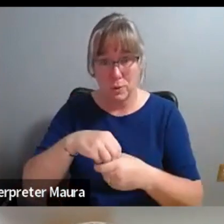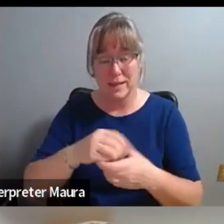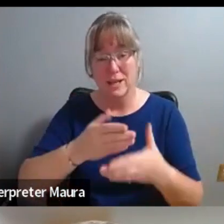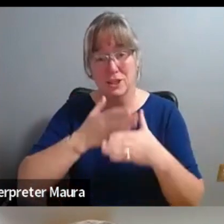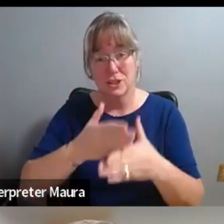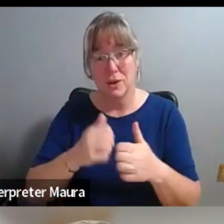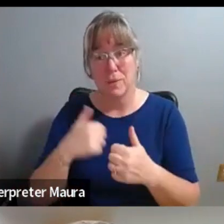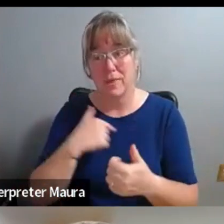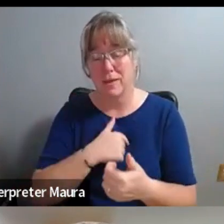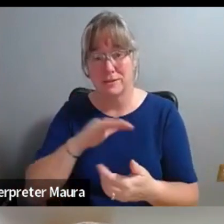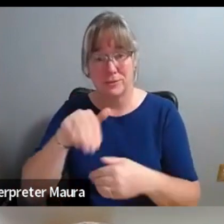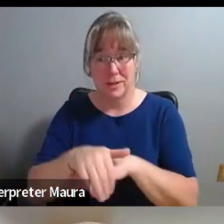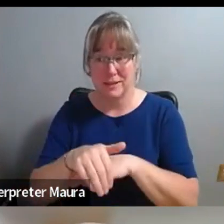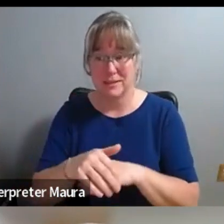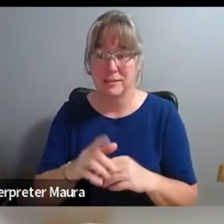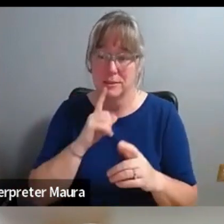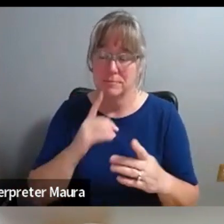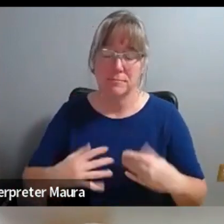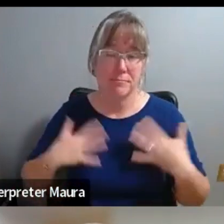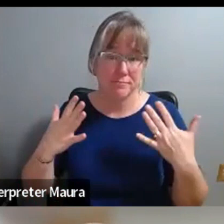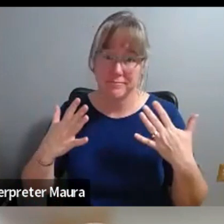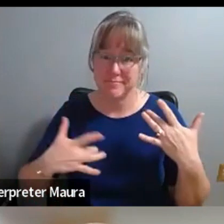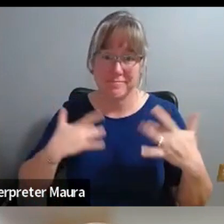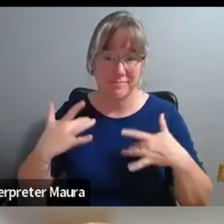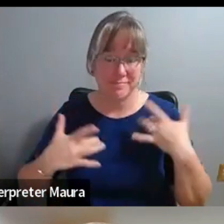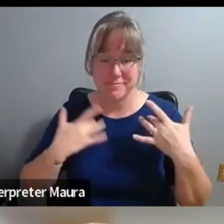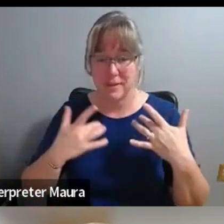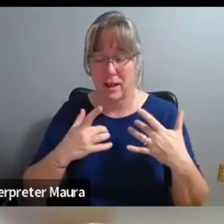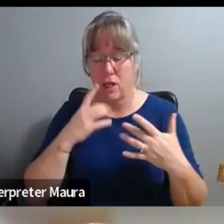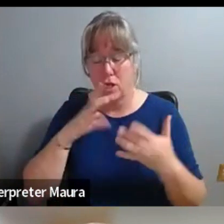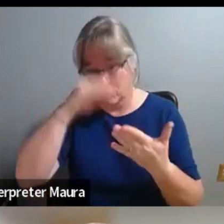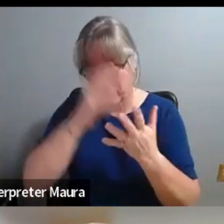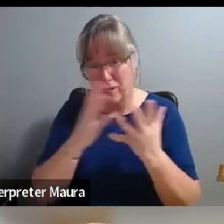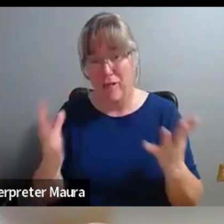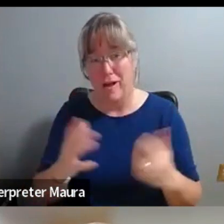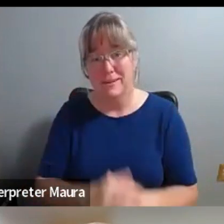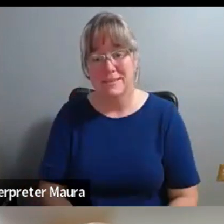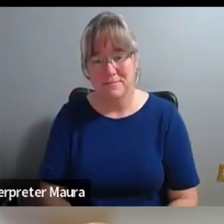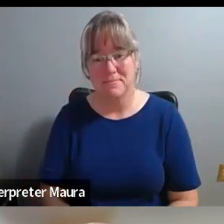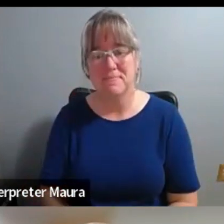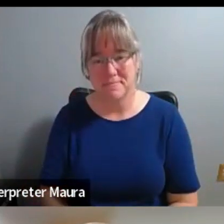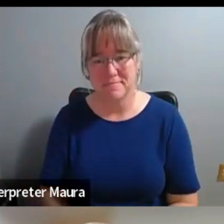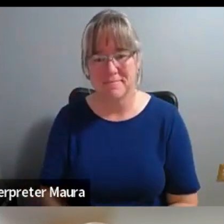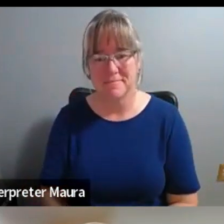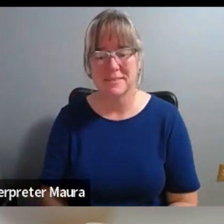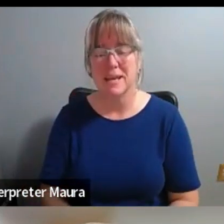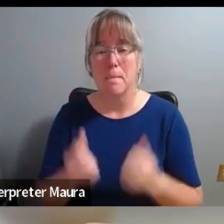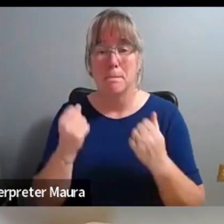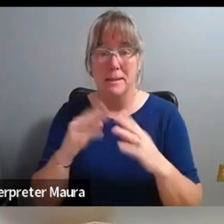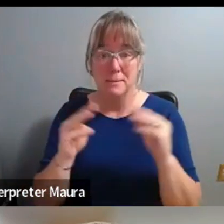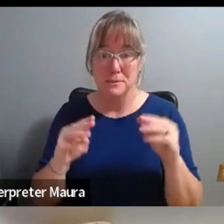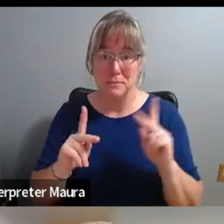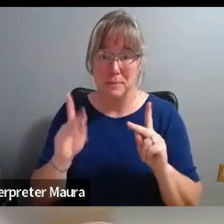with us today. This has been extremely insightful and interesting to me. know many museum people will be listening to this later.